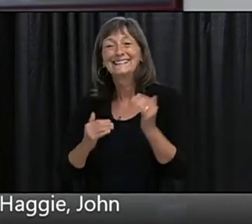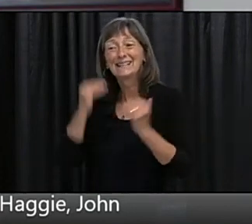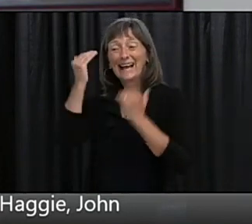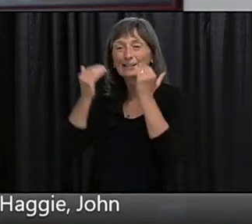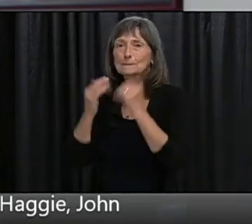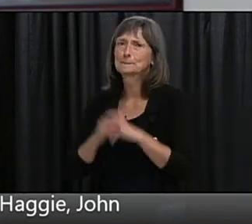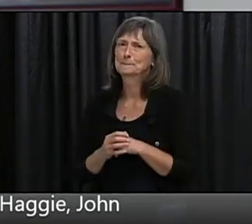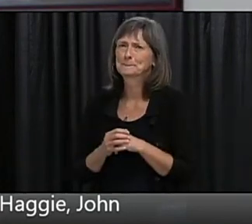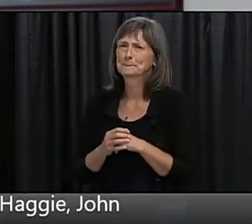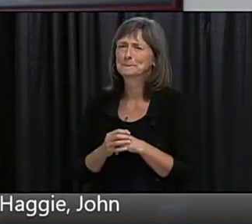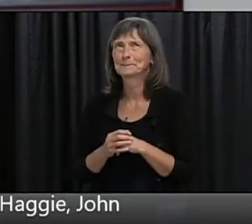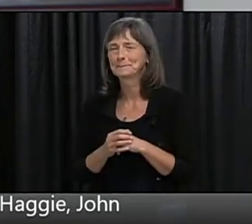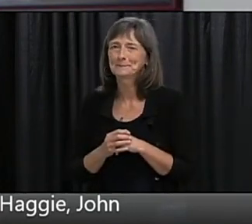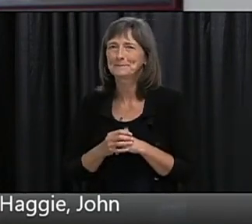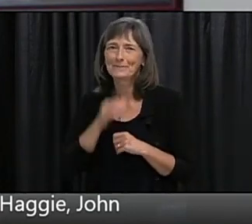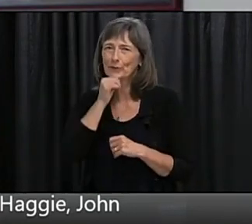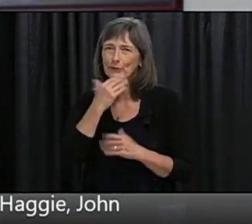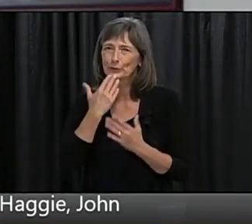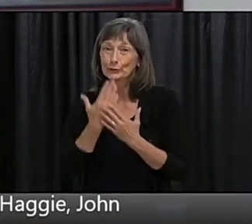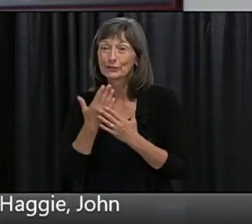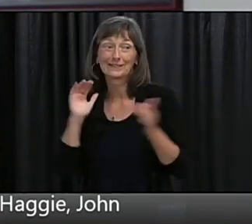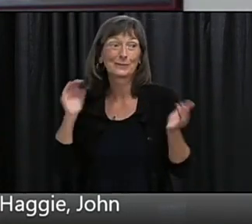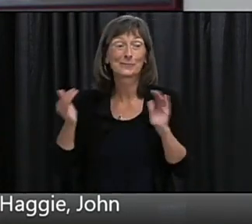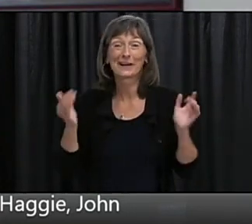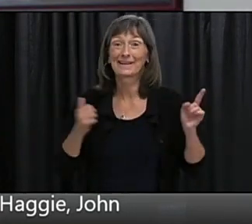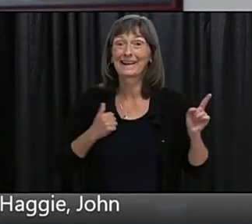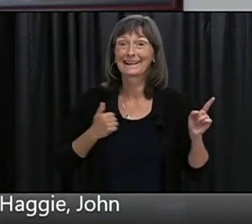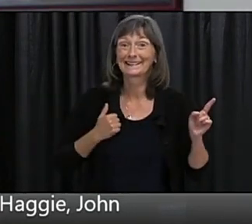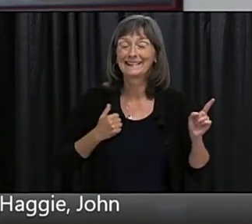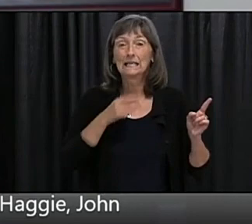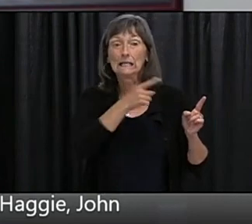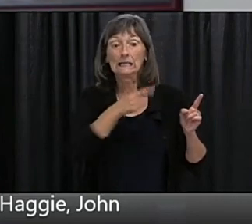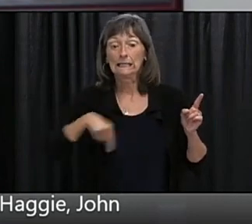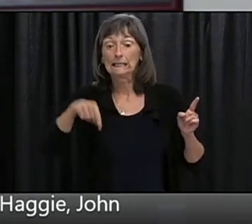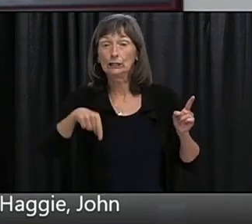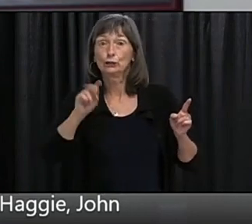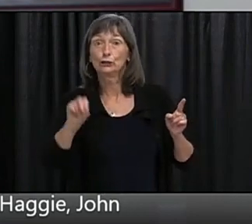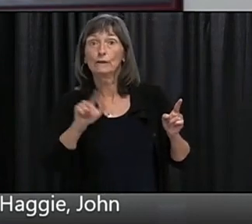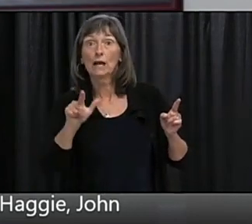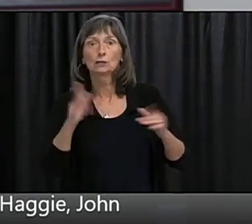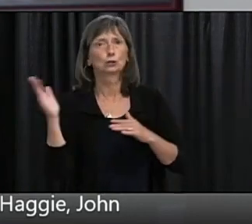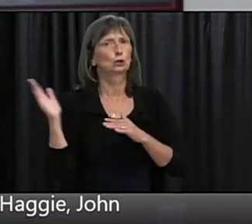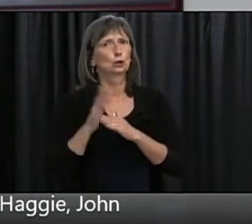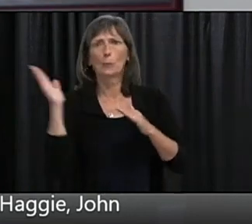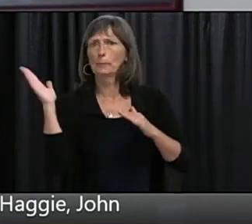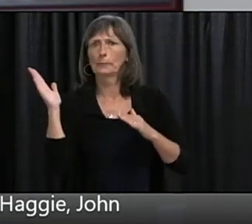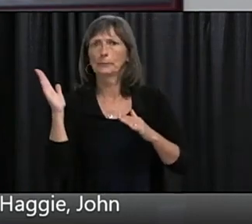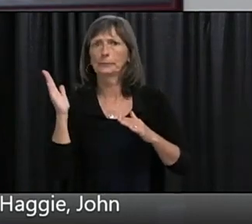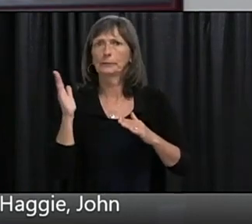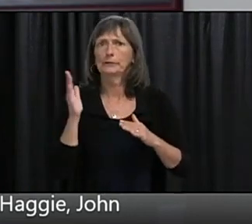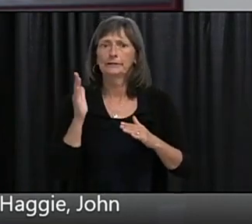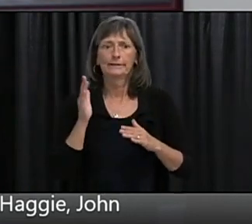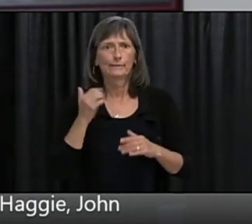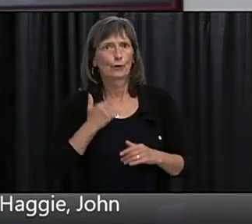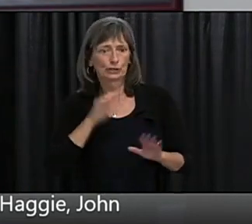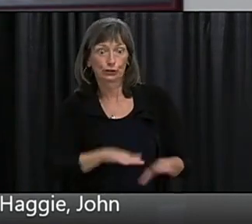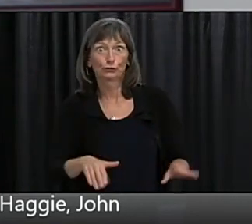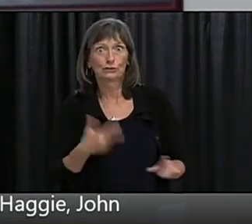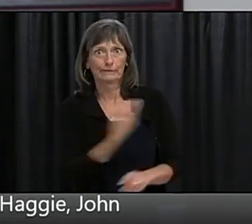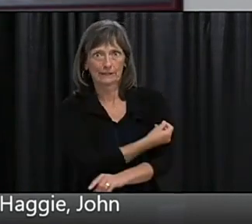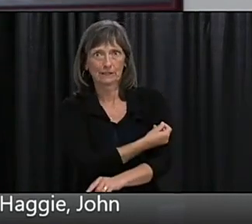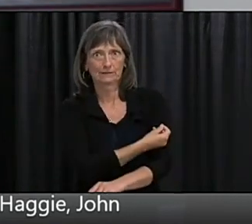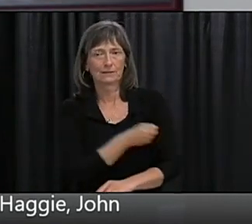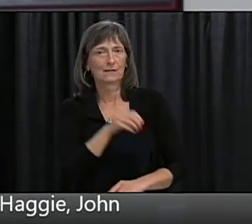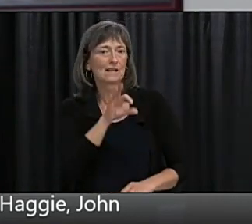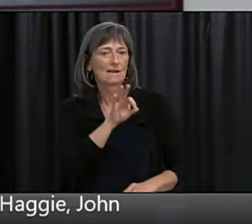is at the front end of the country in terms of pediatric vaccinations with rates varying between 94 and 98% which are